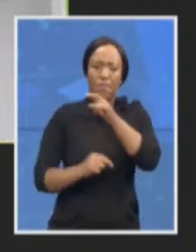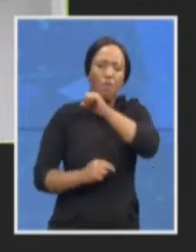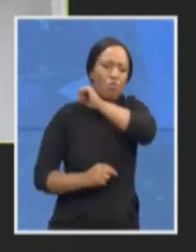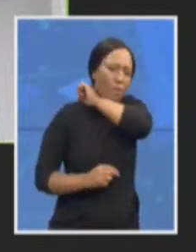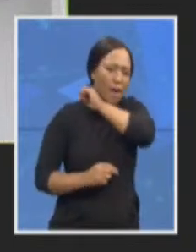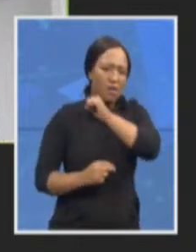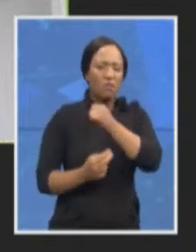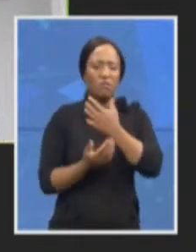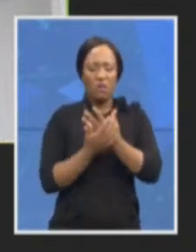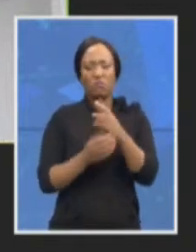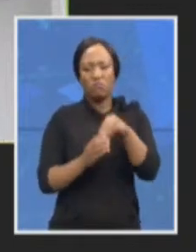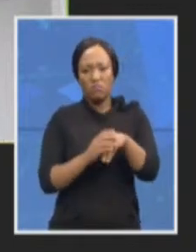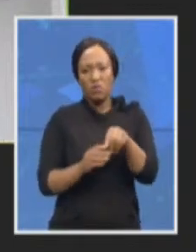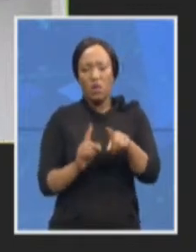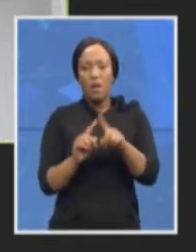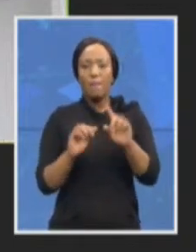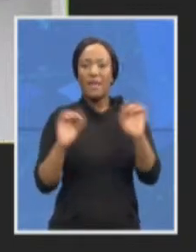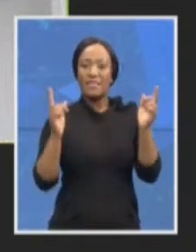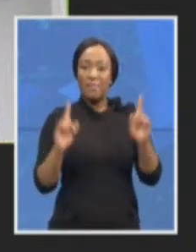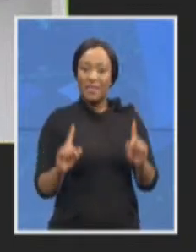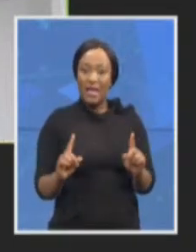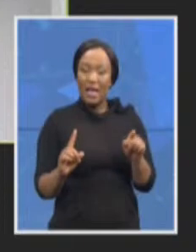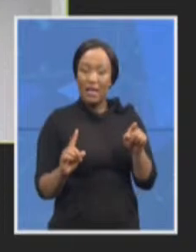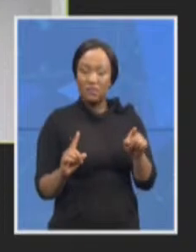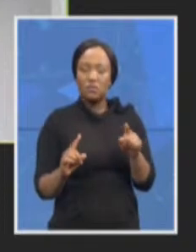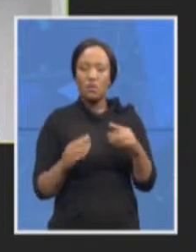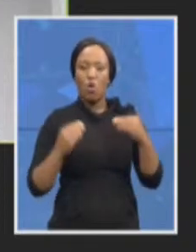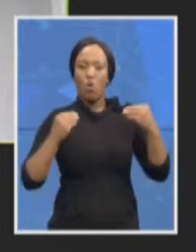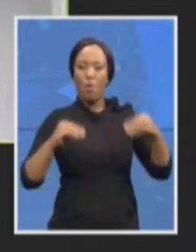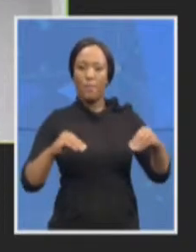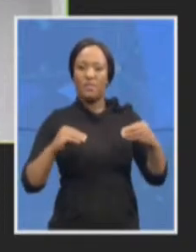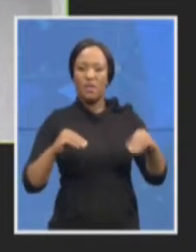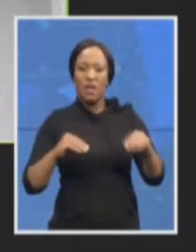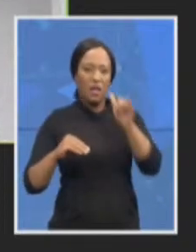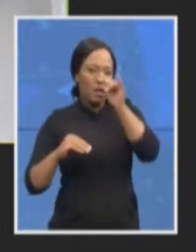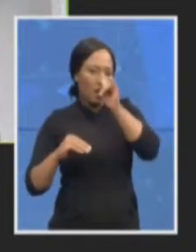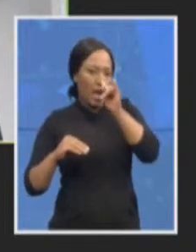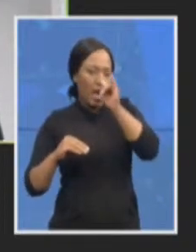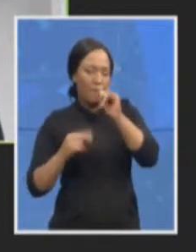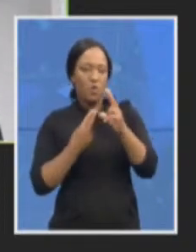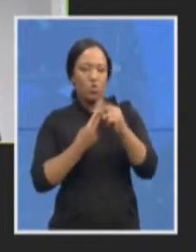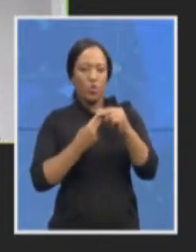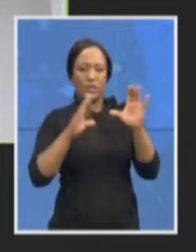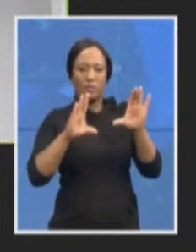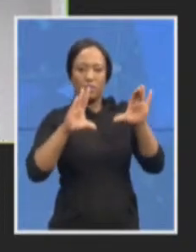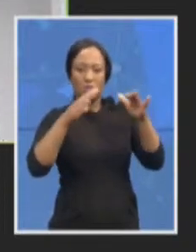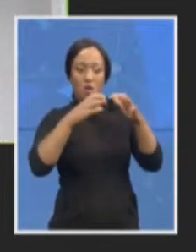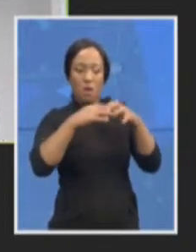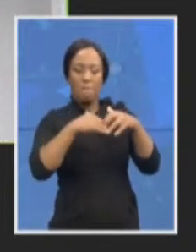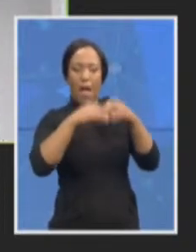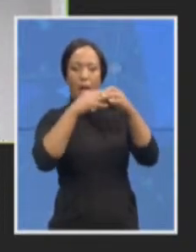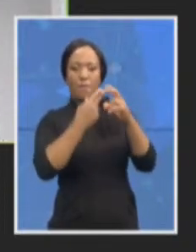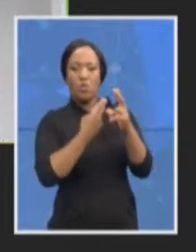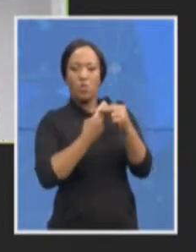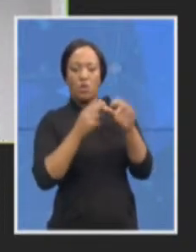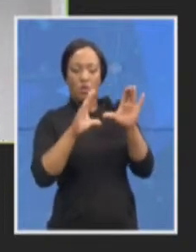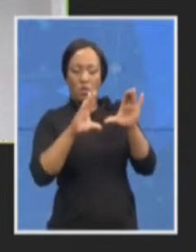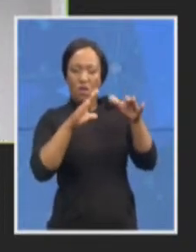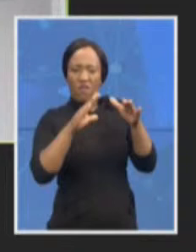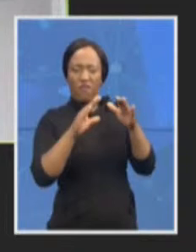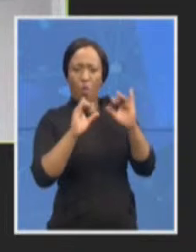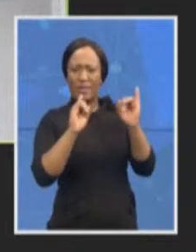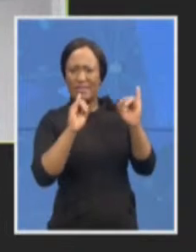crime unit space which was the unit that was set up to deal with serious complex corruption that's where the